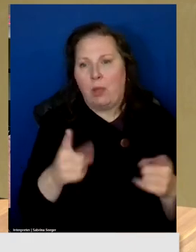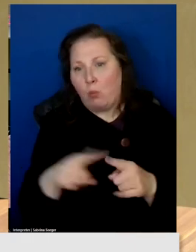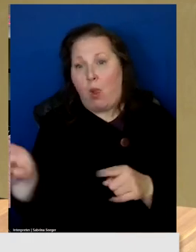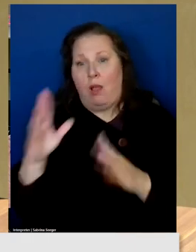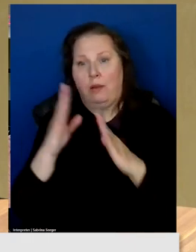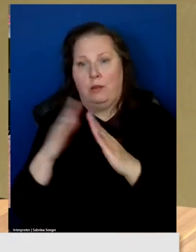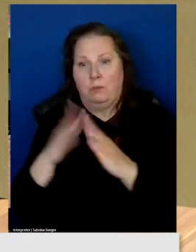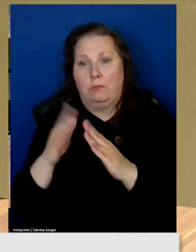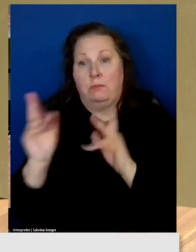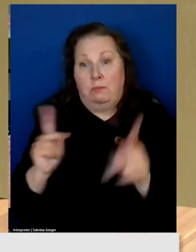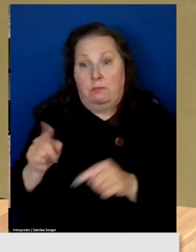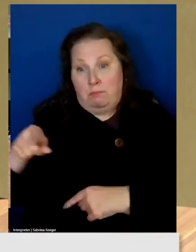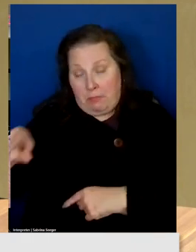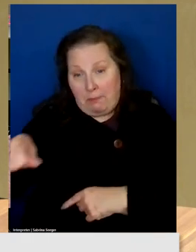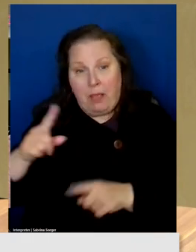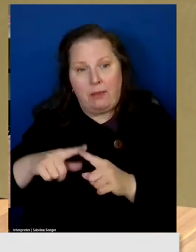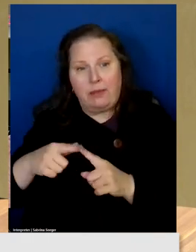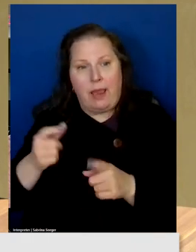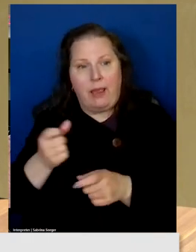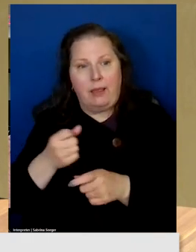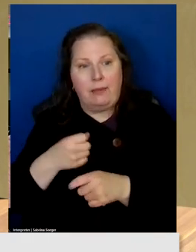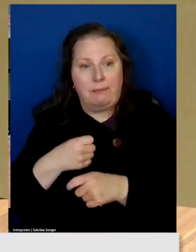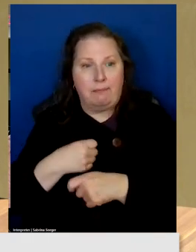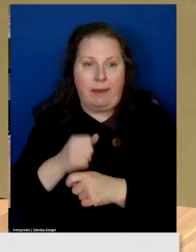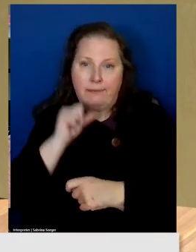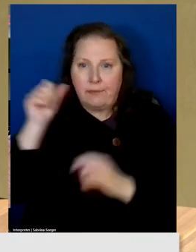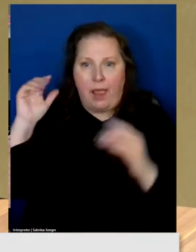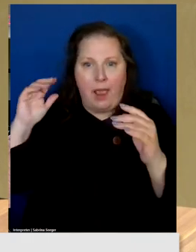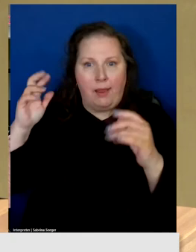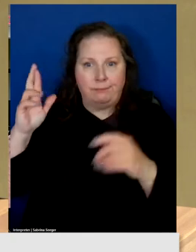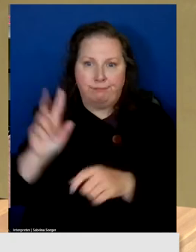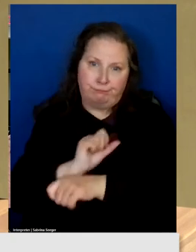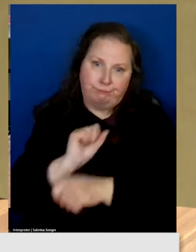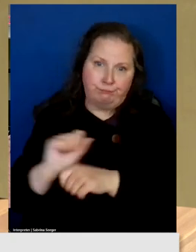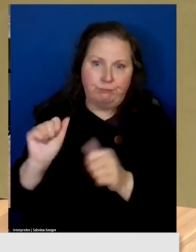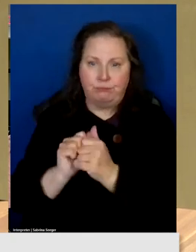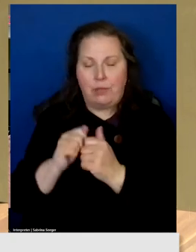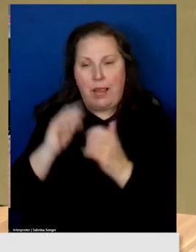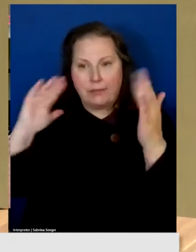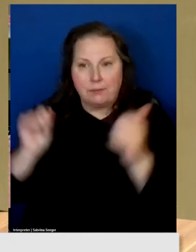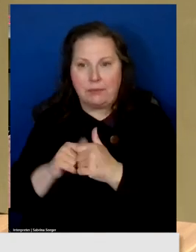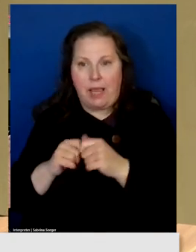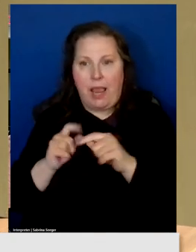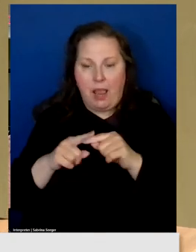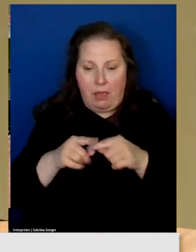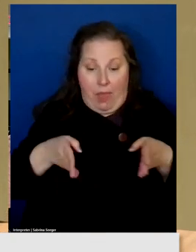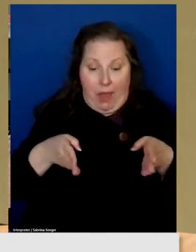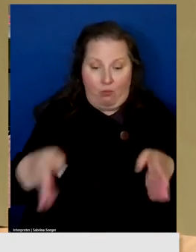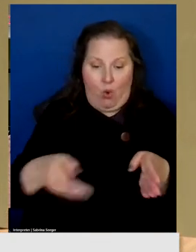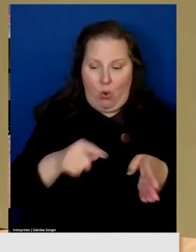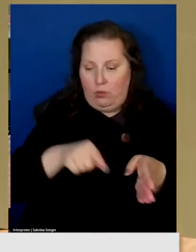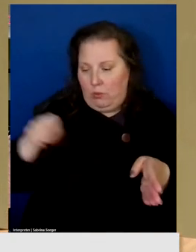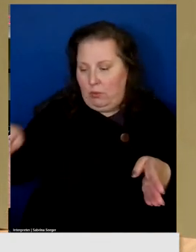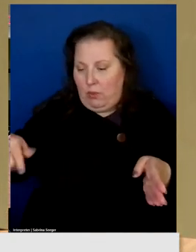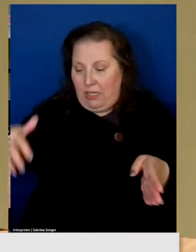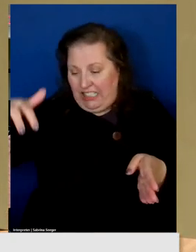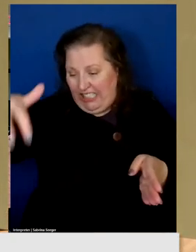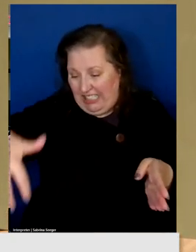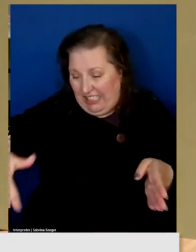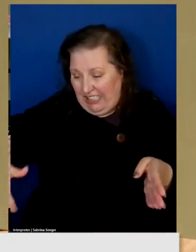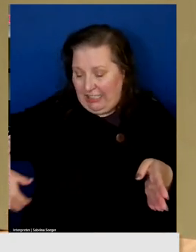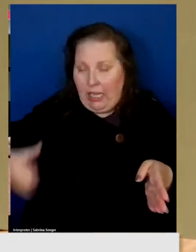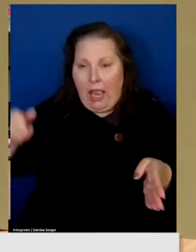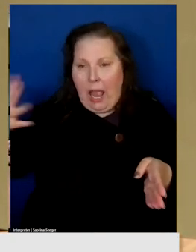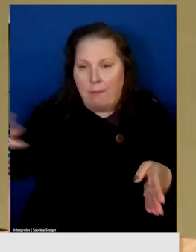officials can make unrealistic expectations of how far off the road they're asking the vibratory plow to go.